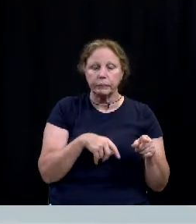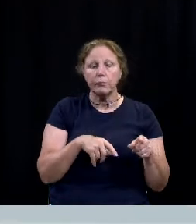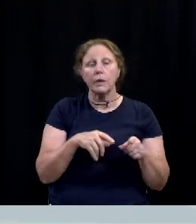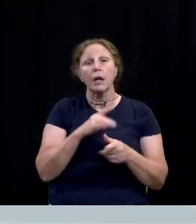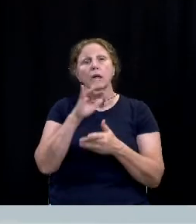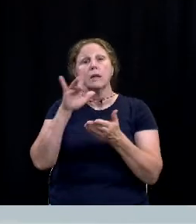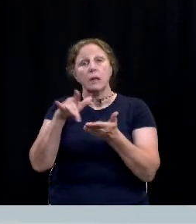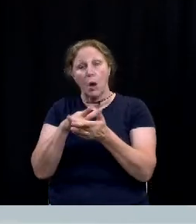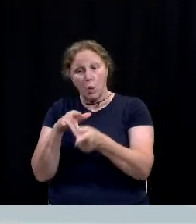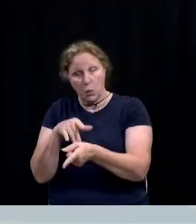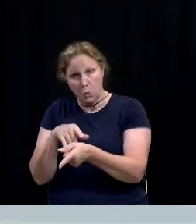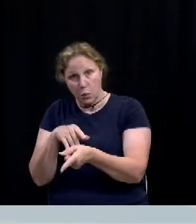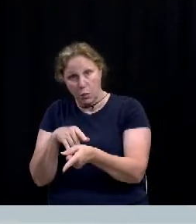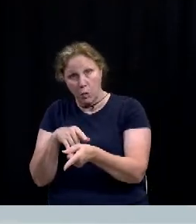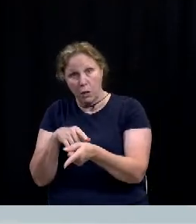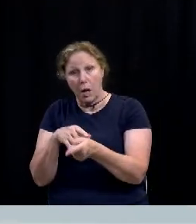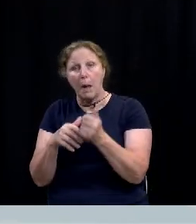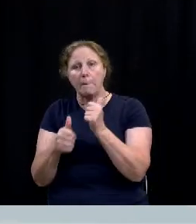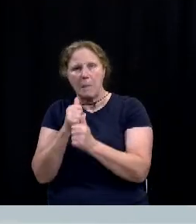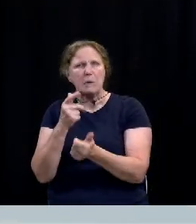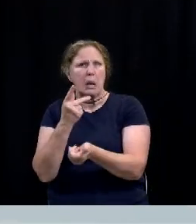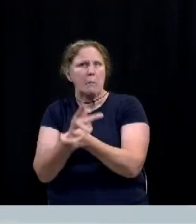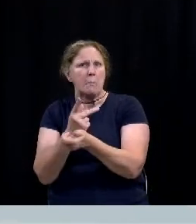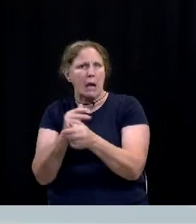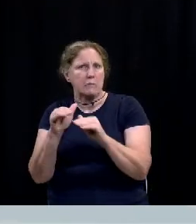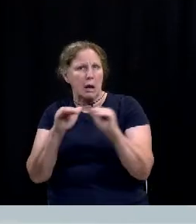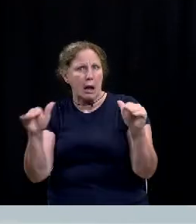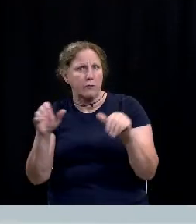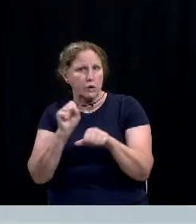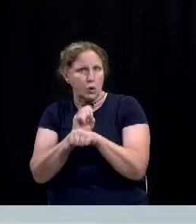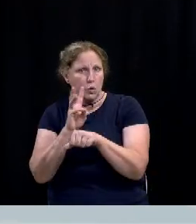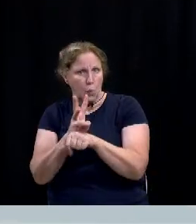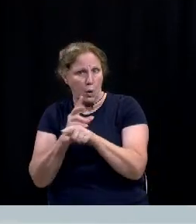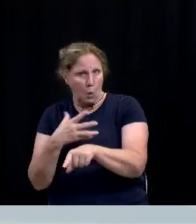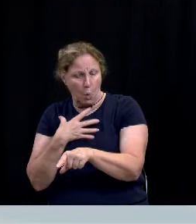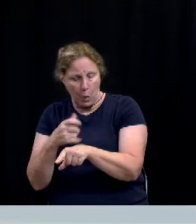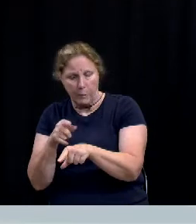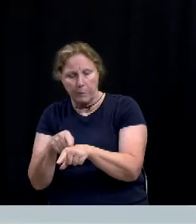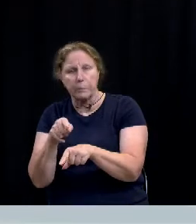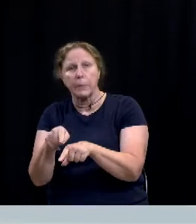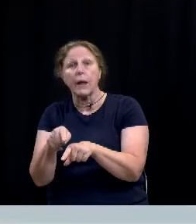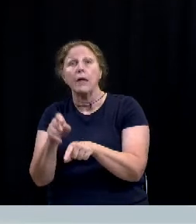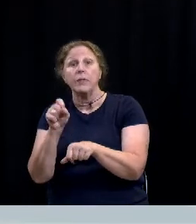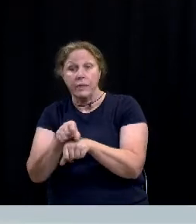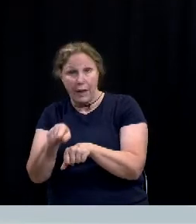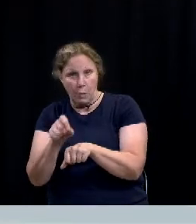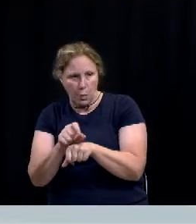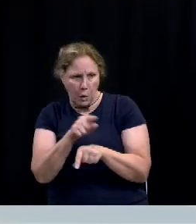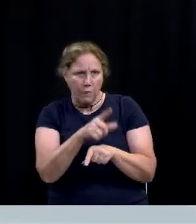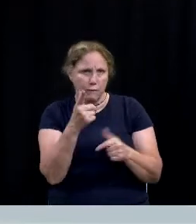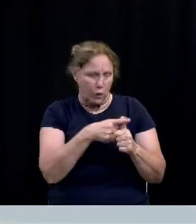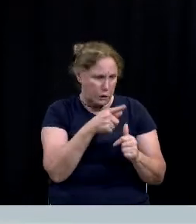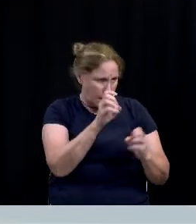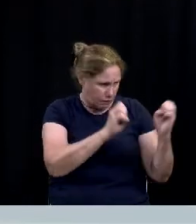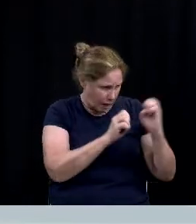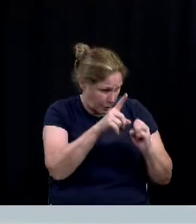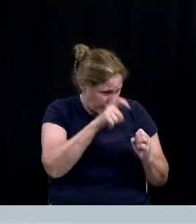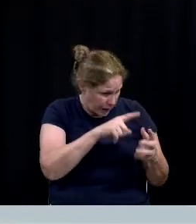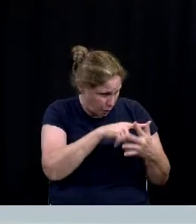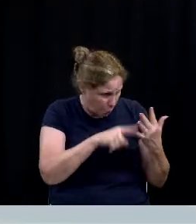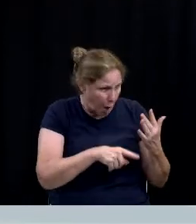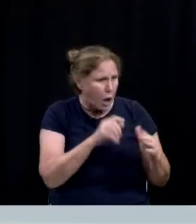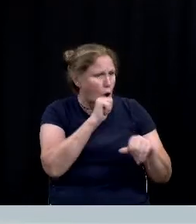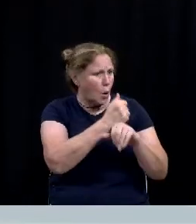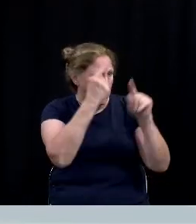who would be ideally master's level trained social workers who would work with individuals to complete needs assessments goal setting and a social